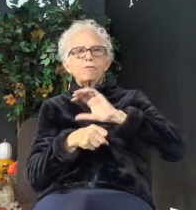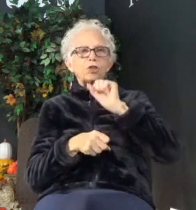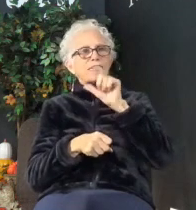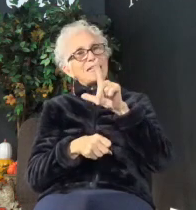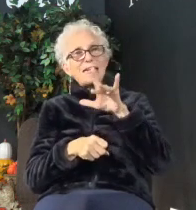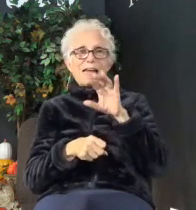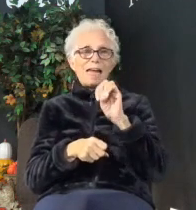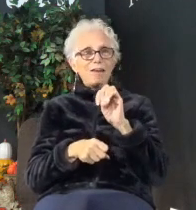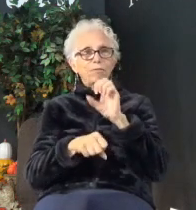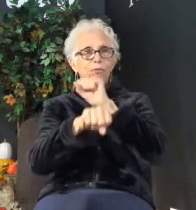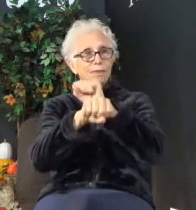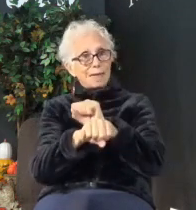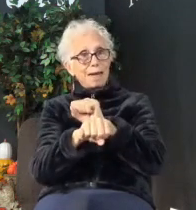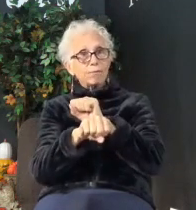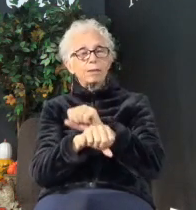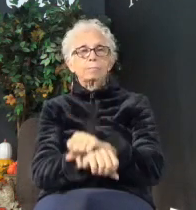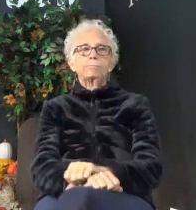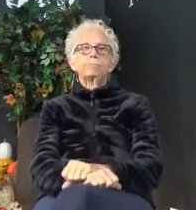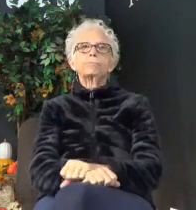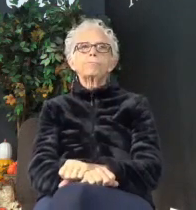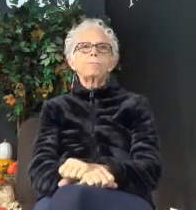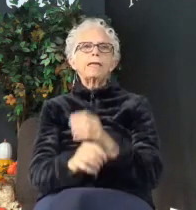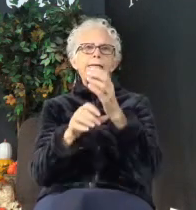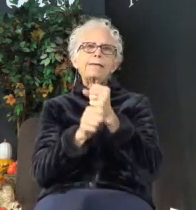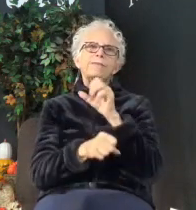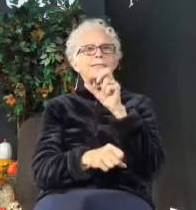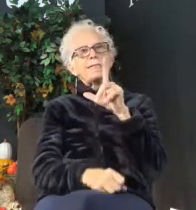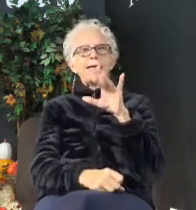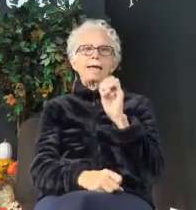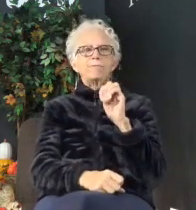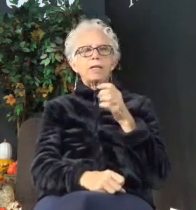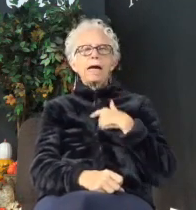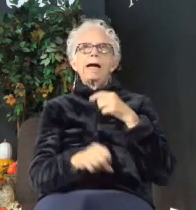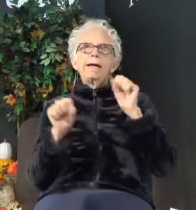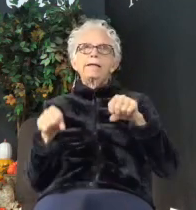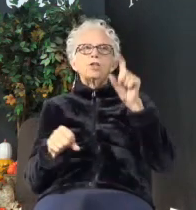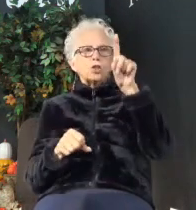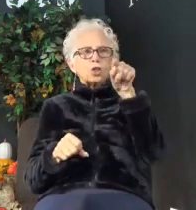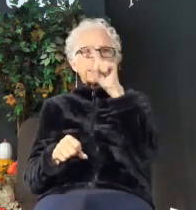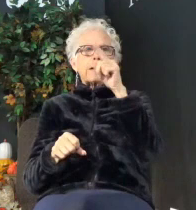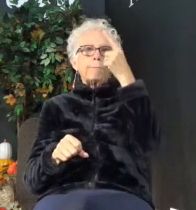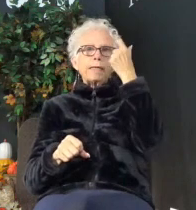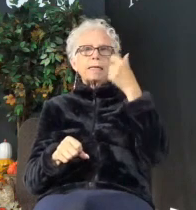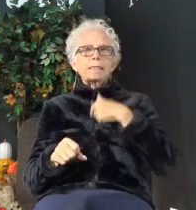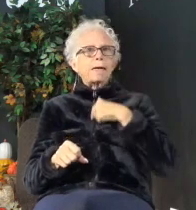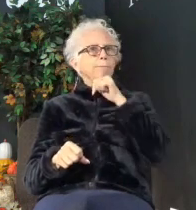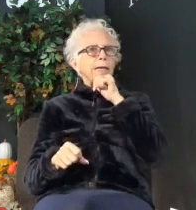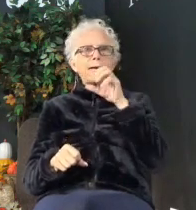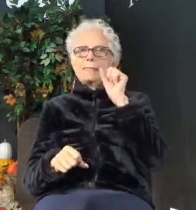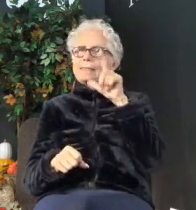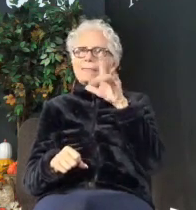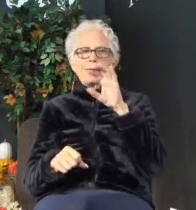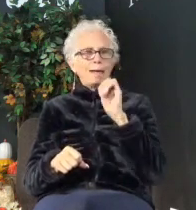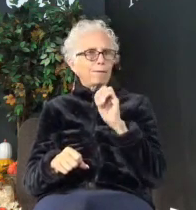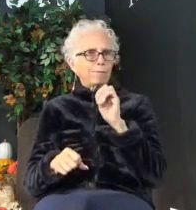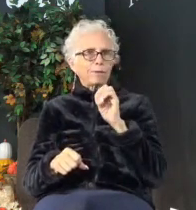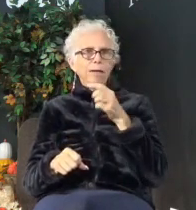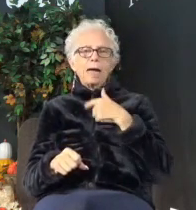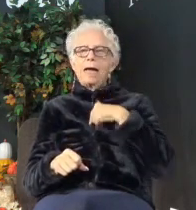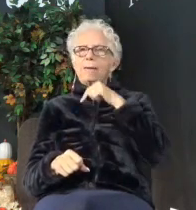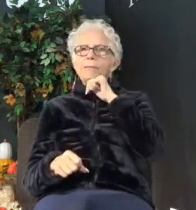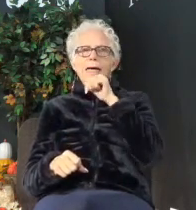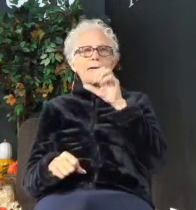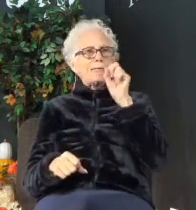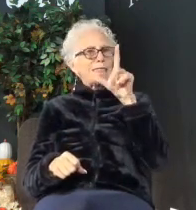And we're like, okay, he's getting to slaves. I can just check out because I'm not a slave. I'm not a slave owner.